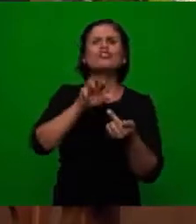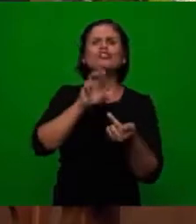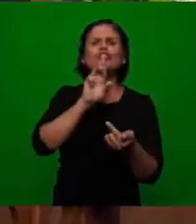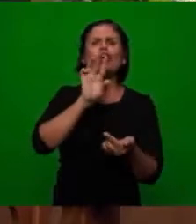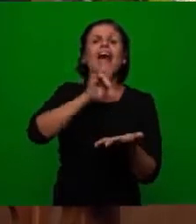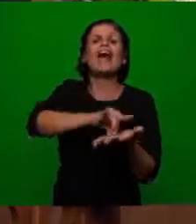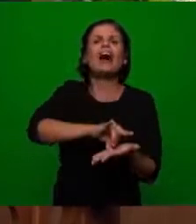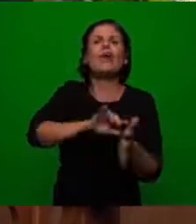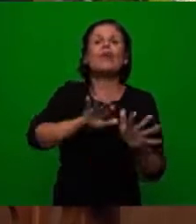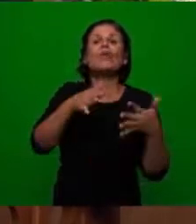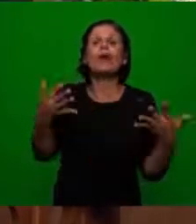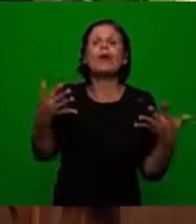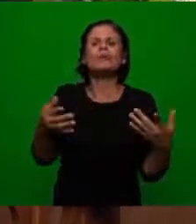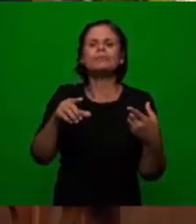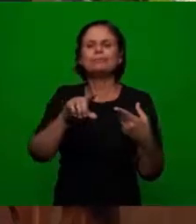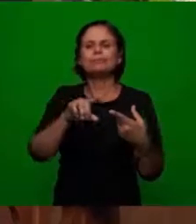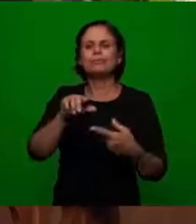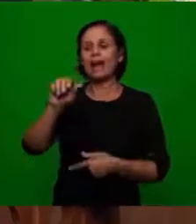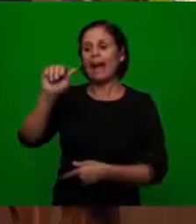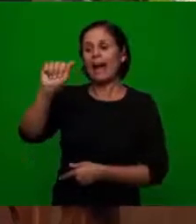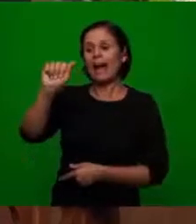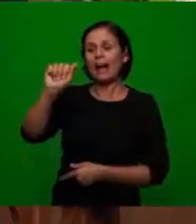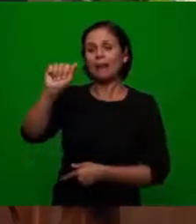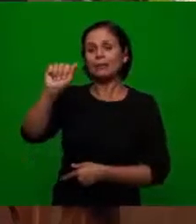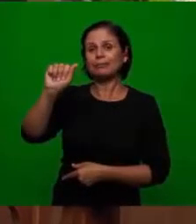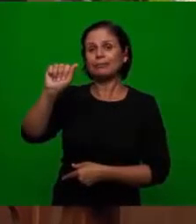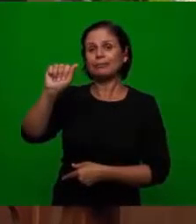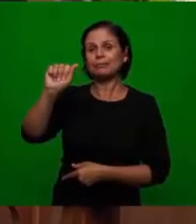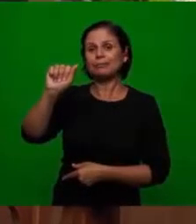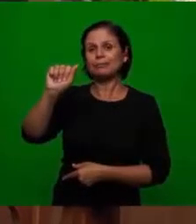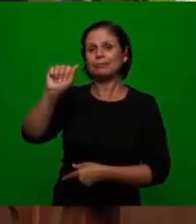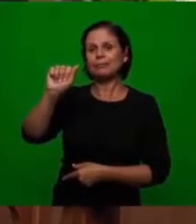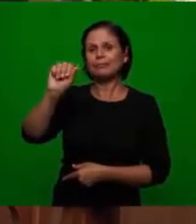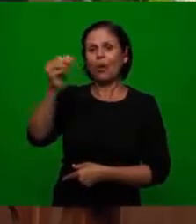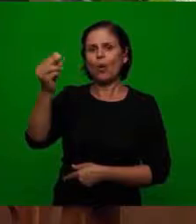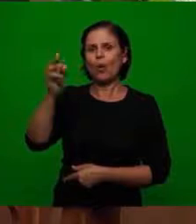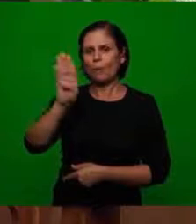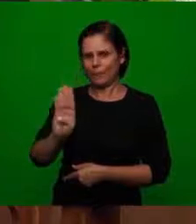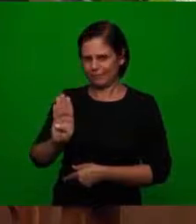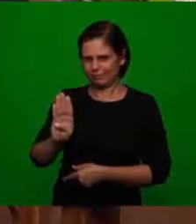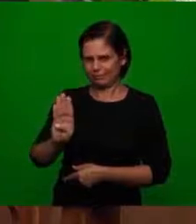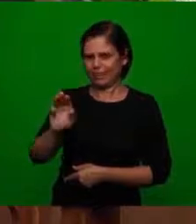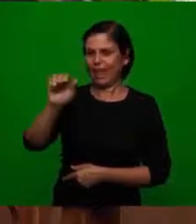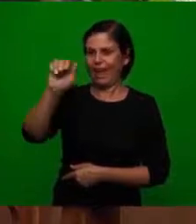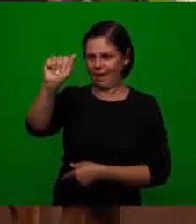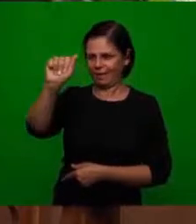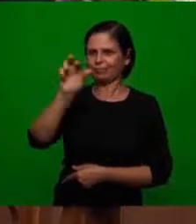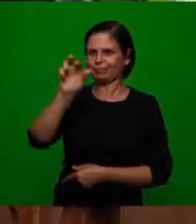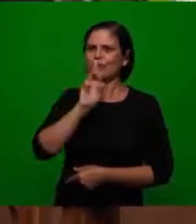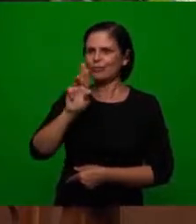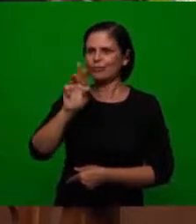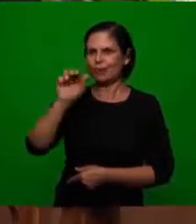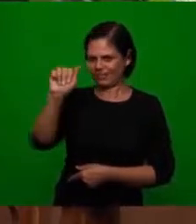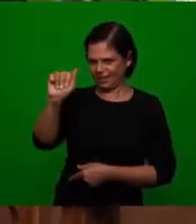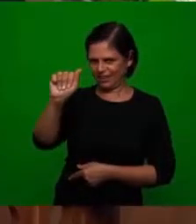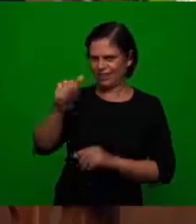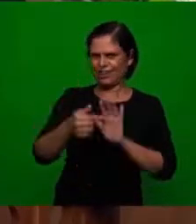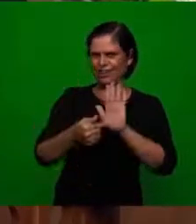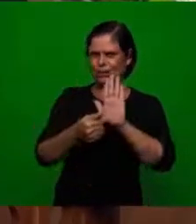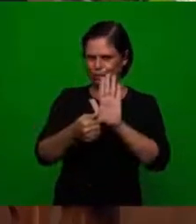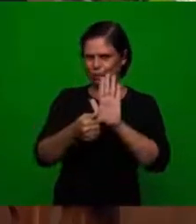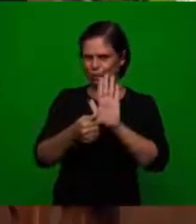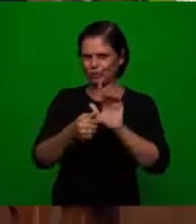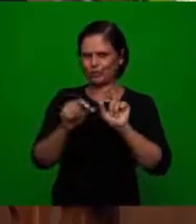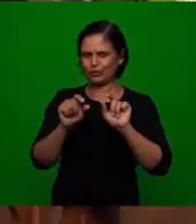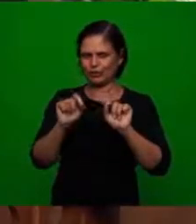may be able to choose the answer A or B so the answer A will say the